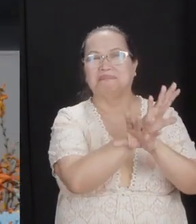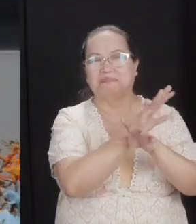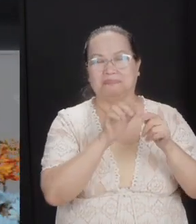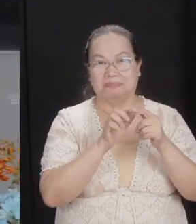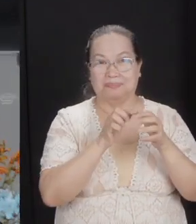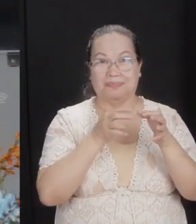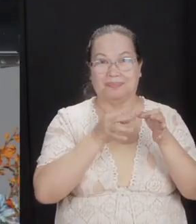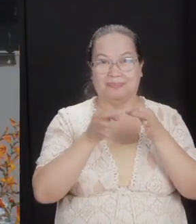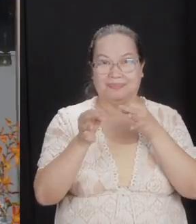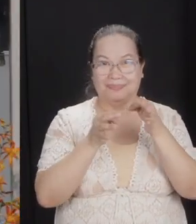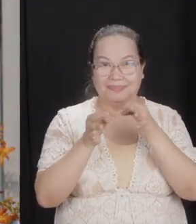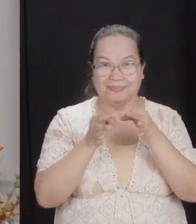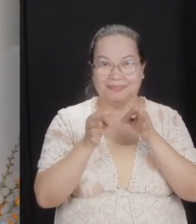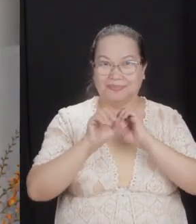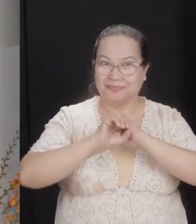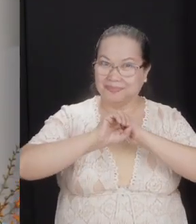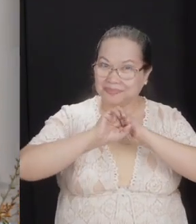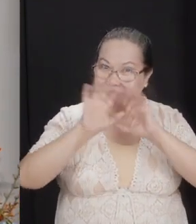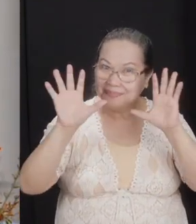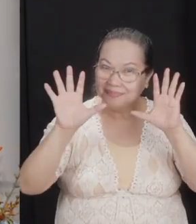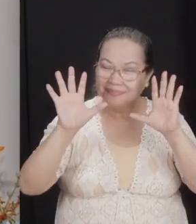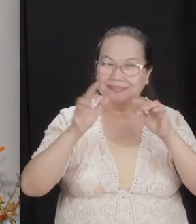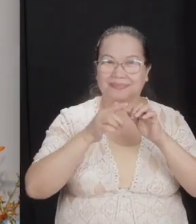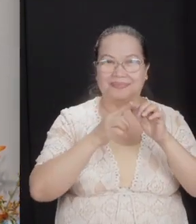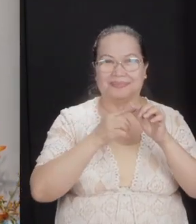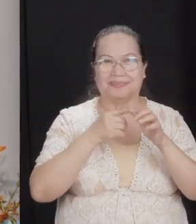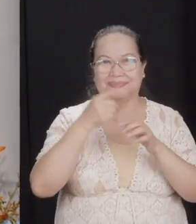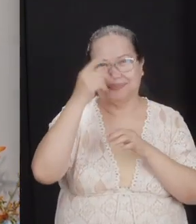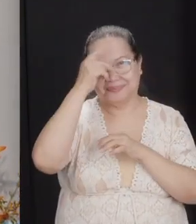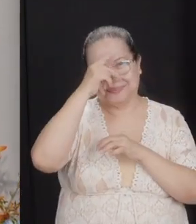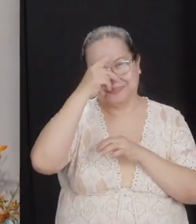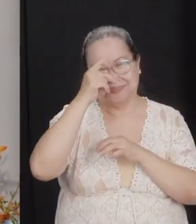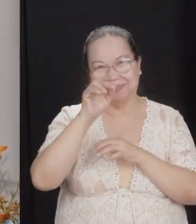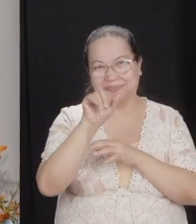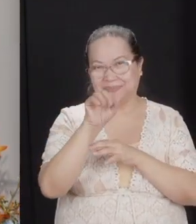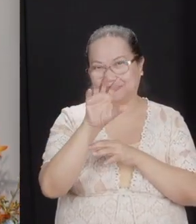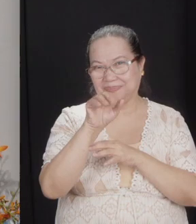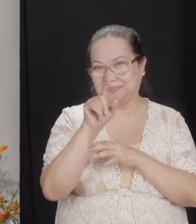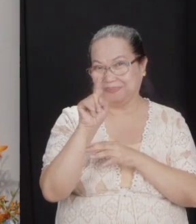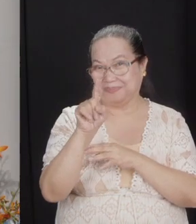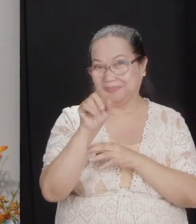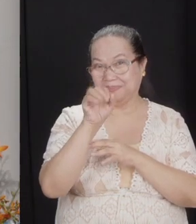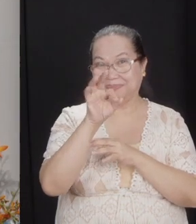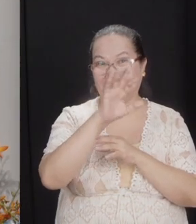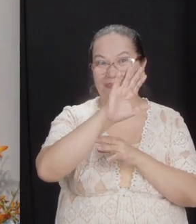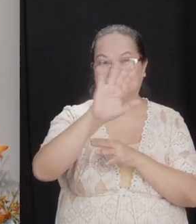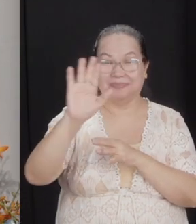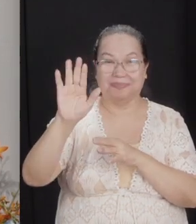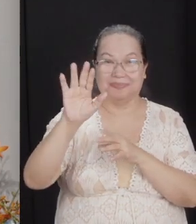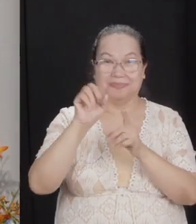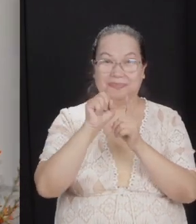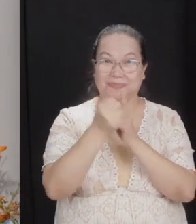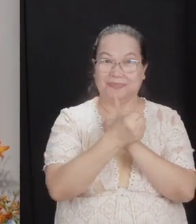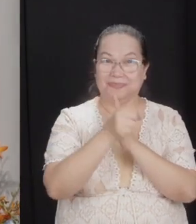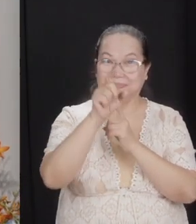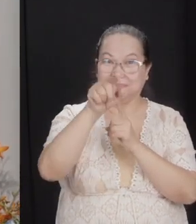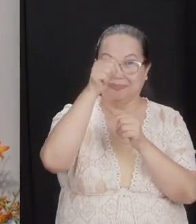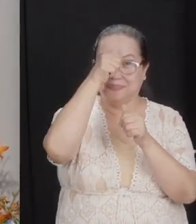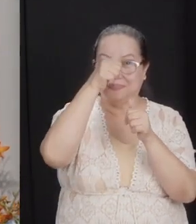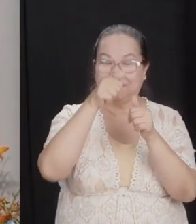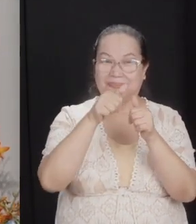they explained their side very well and friends, this is Proverbs 15.1. If this is your situation, you need to remember